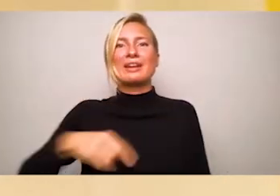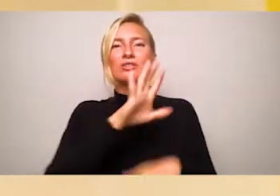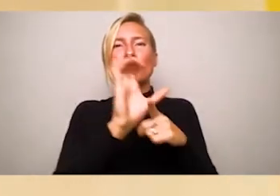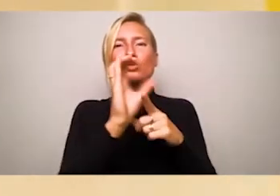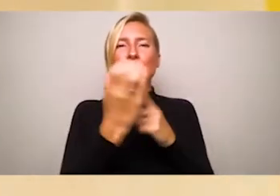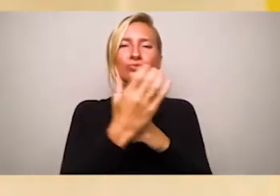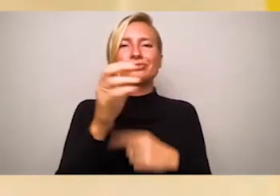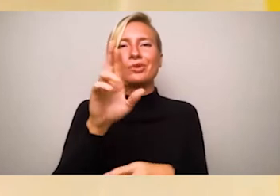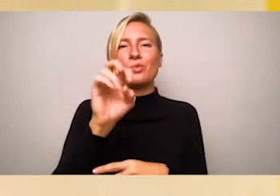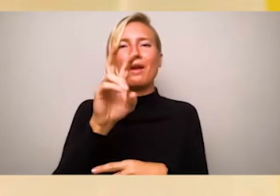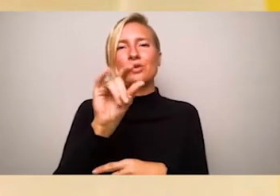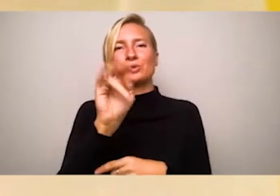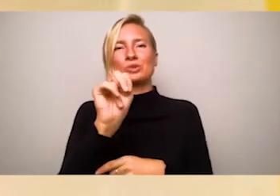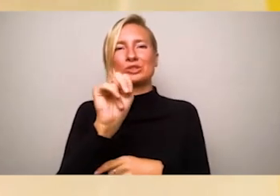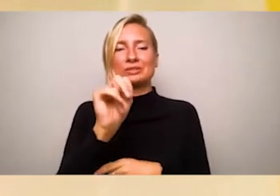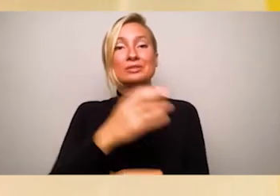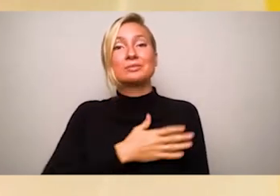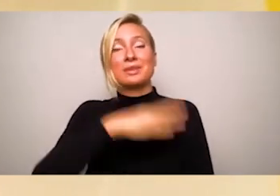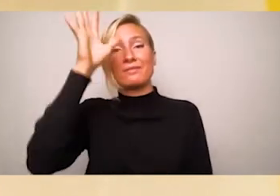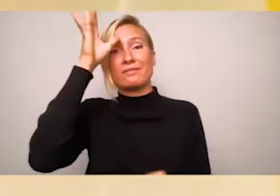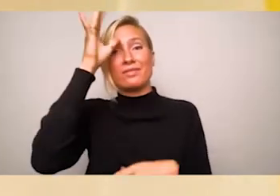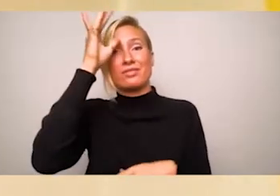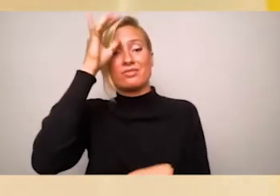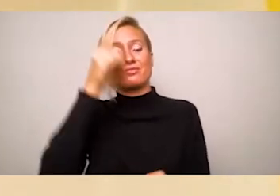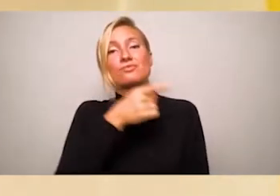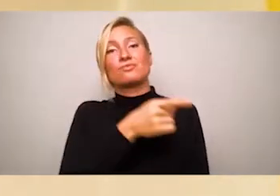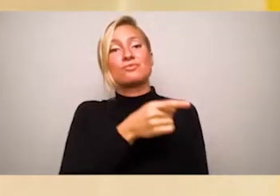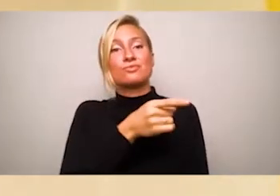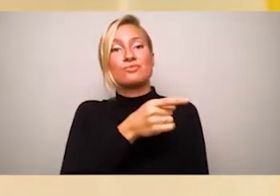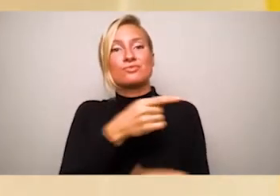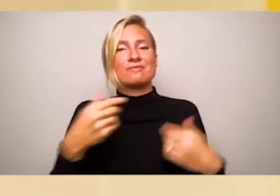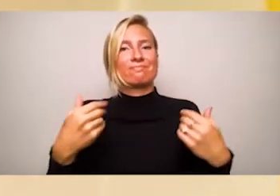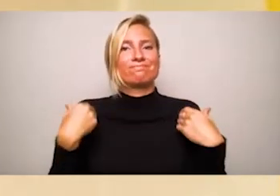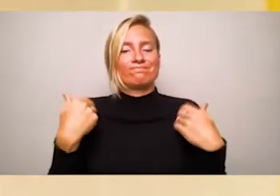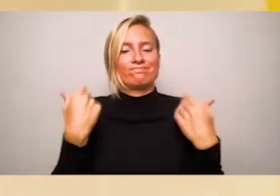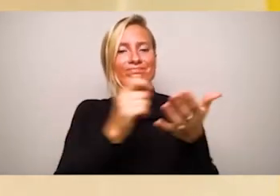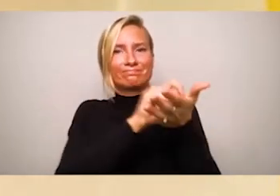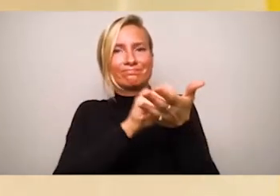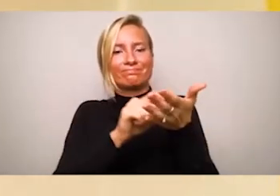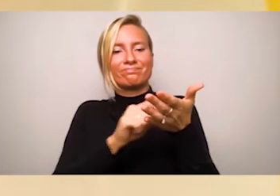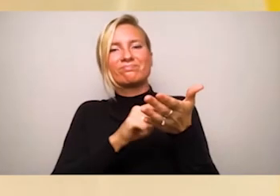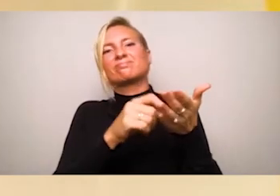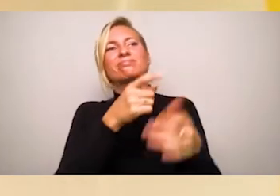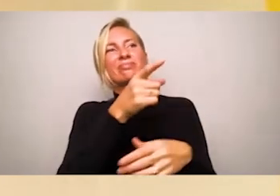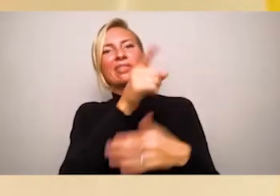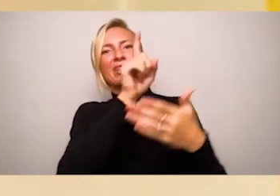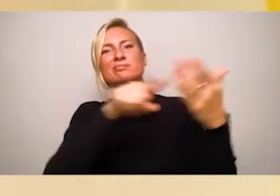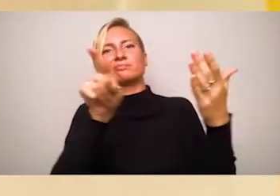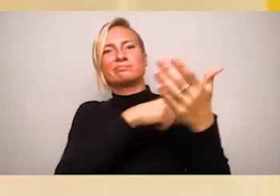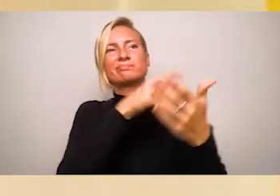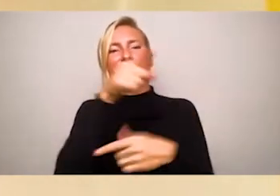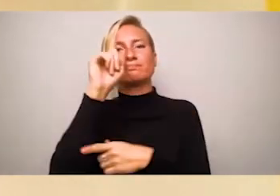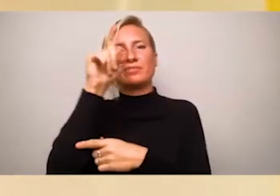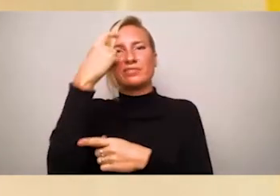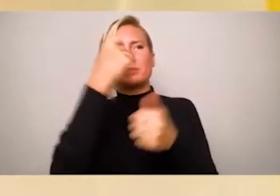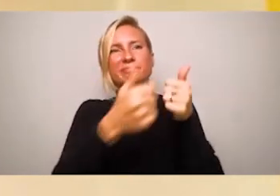his teenage brother criticized Chairman Mao in an essay. Instead of starting college, my uncle was thrown into